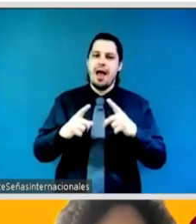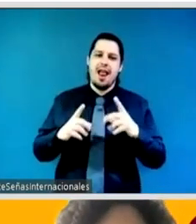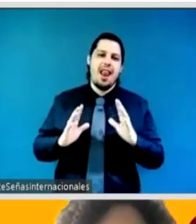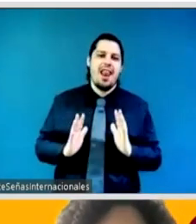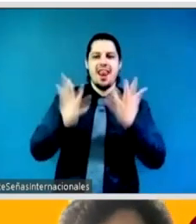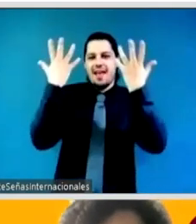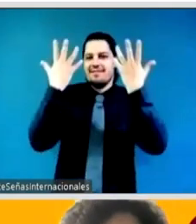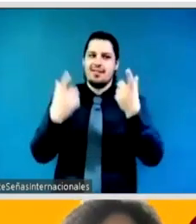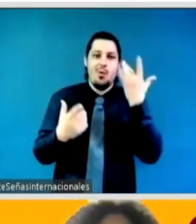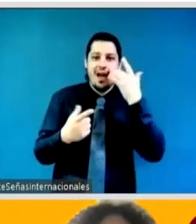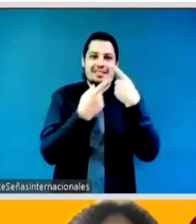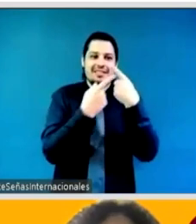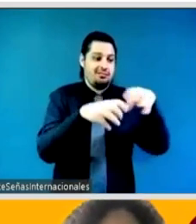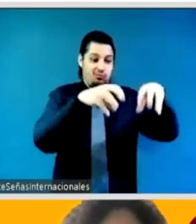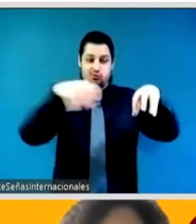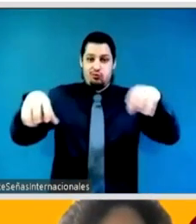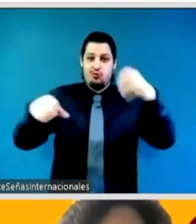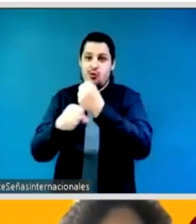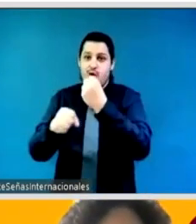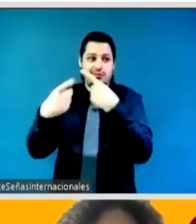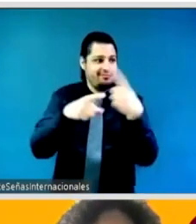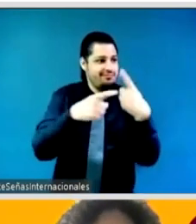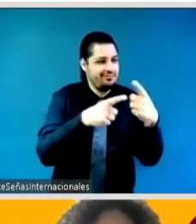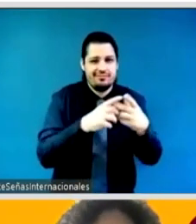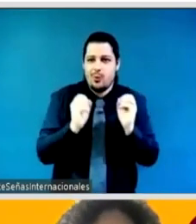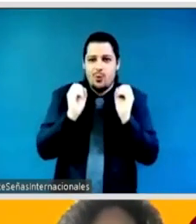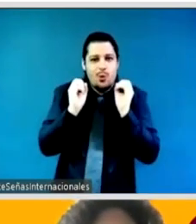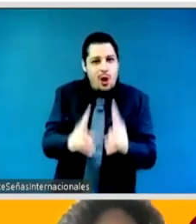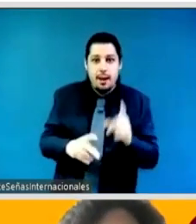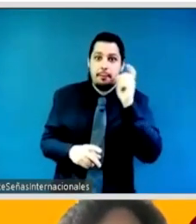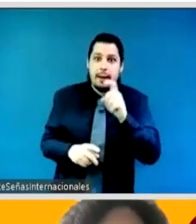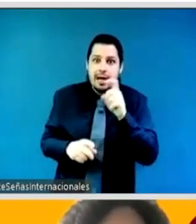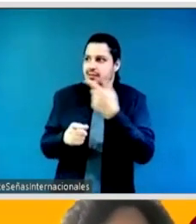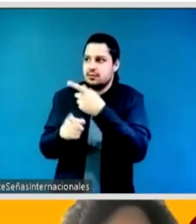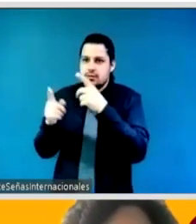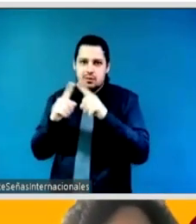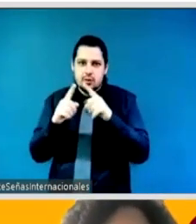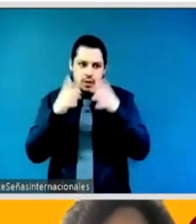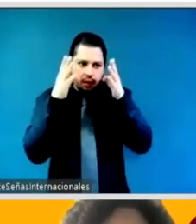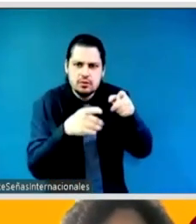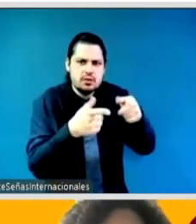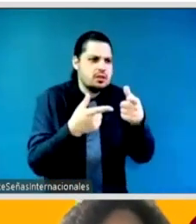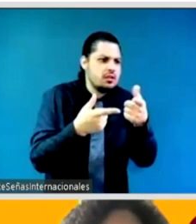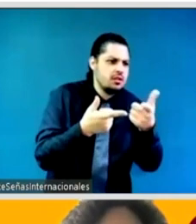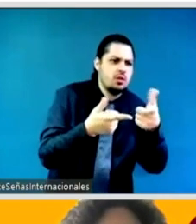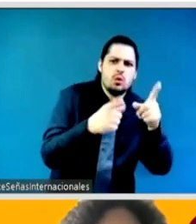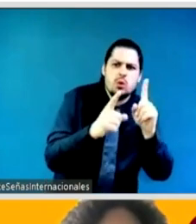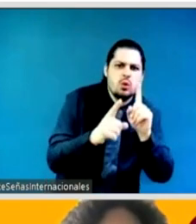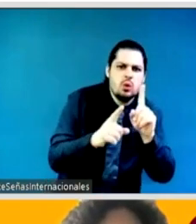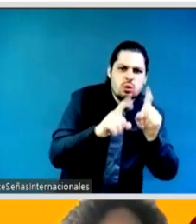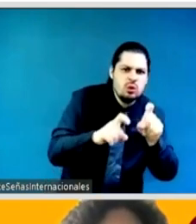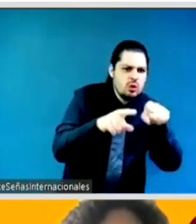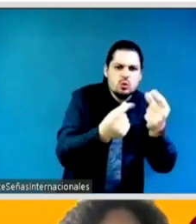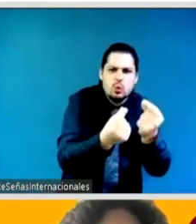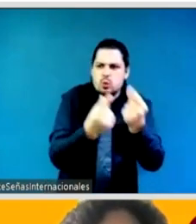and i i hear you there is a role for everybody in the feminist movements and in feminist leadership